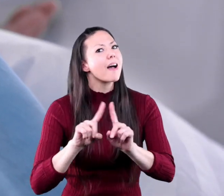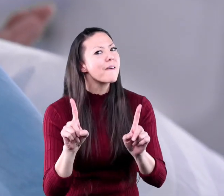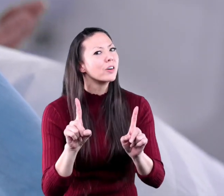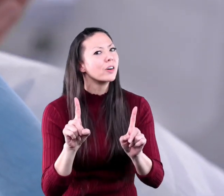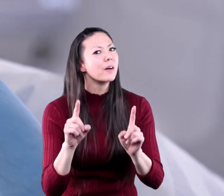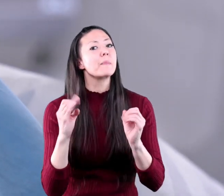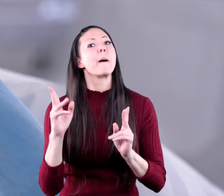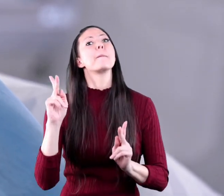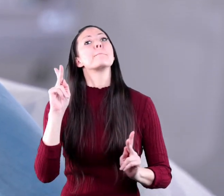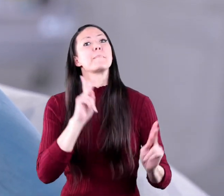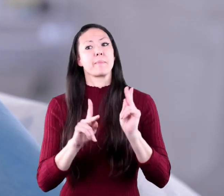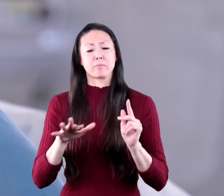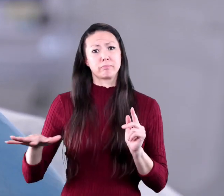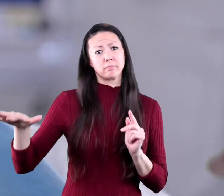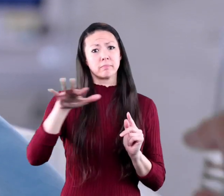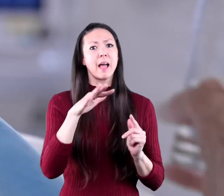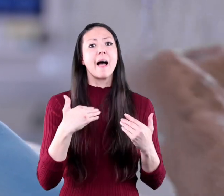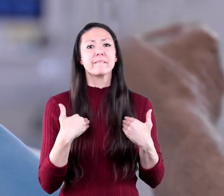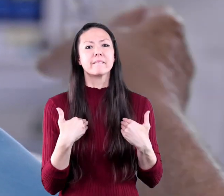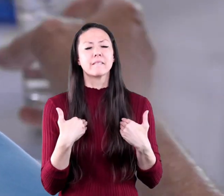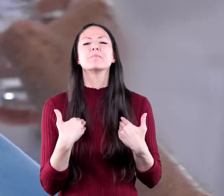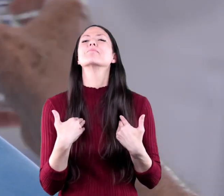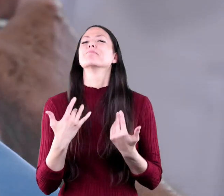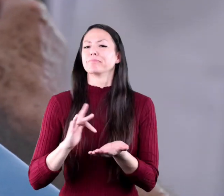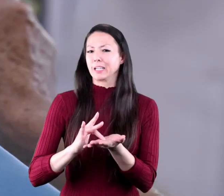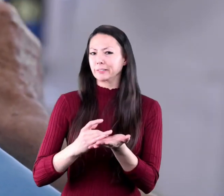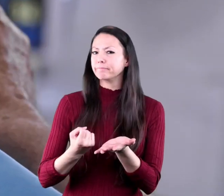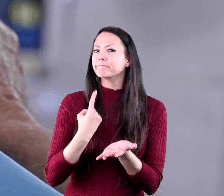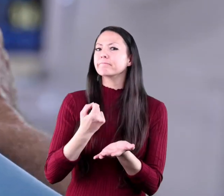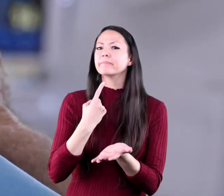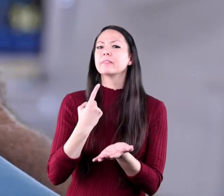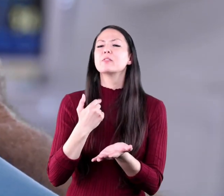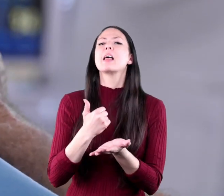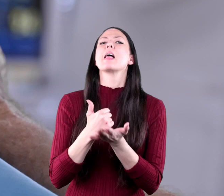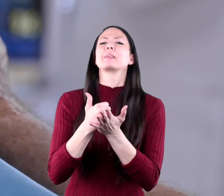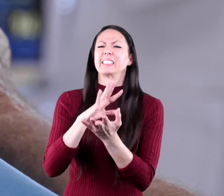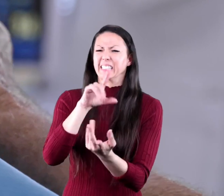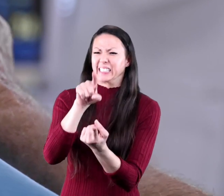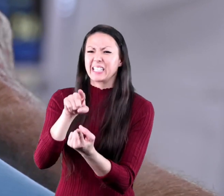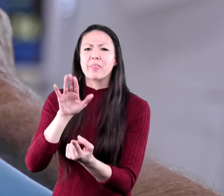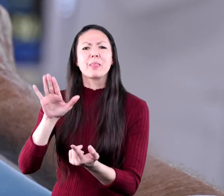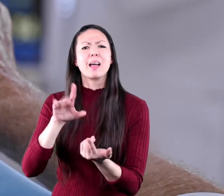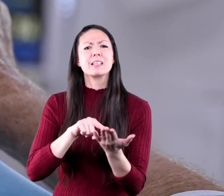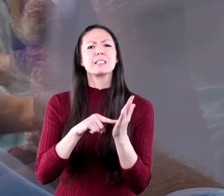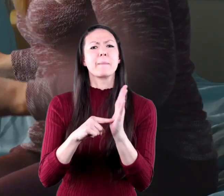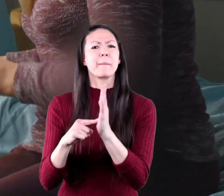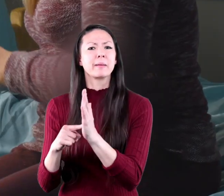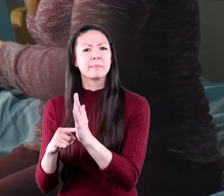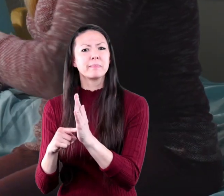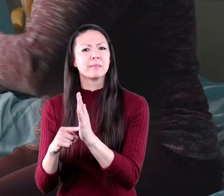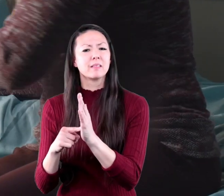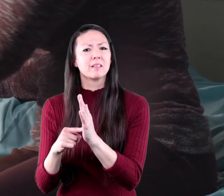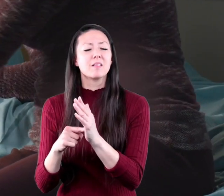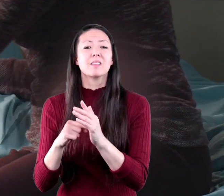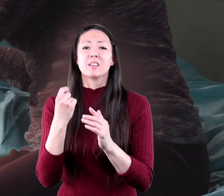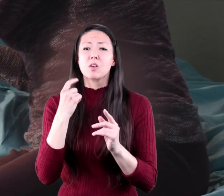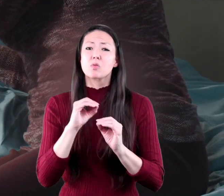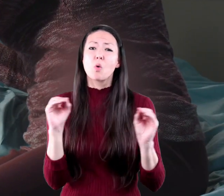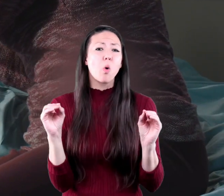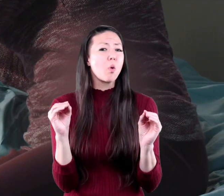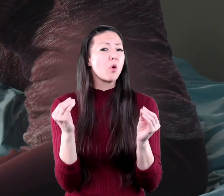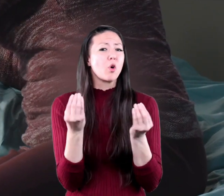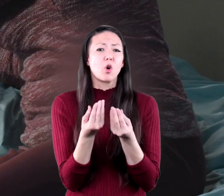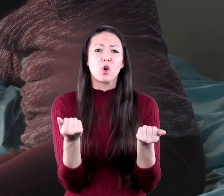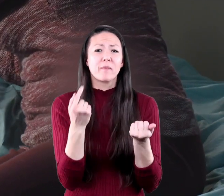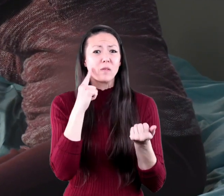many people who have it are given medications to help lessen their symptoms just like there is no cure for a